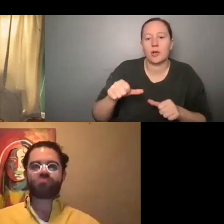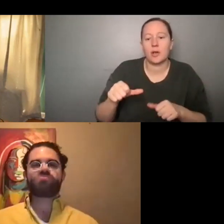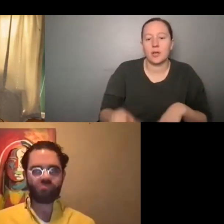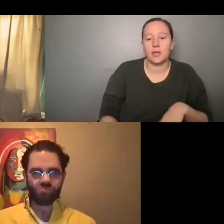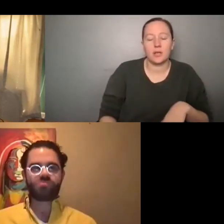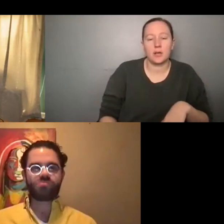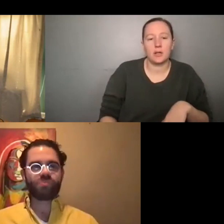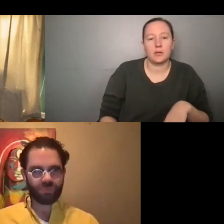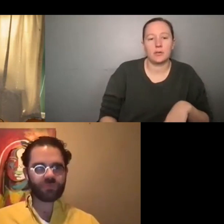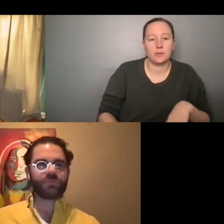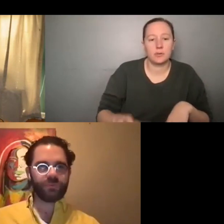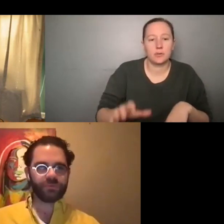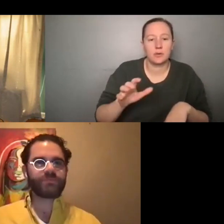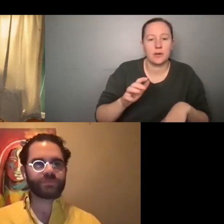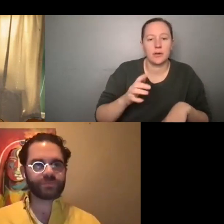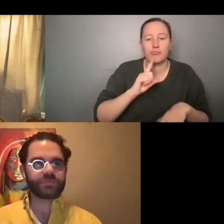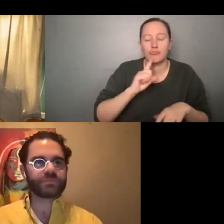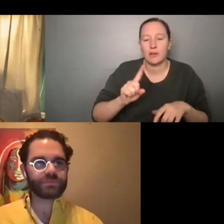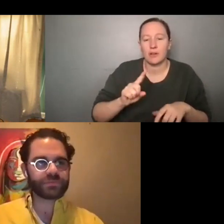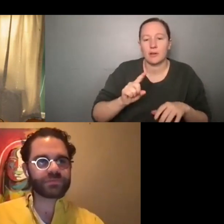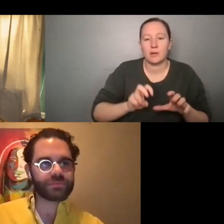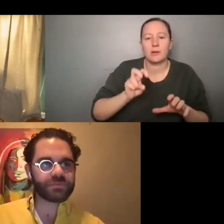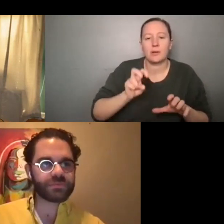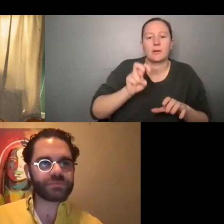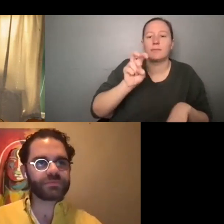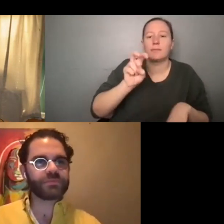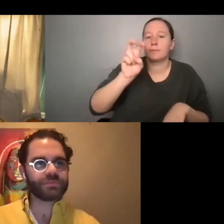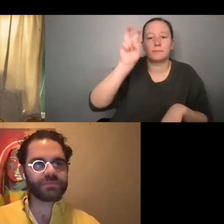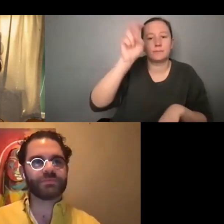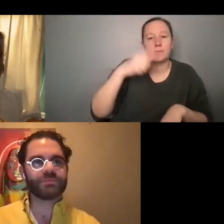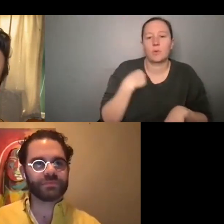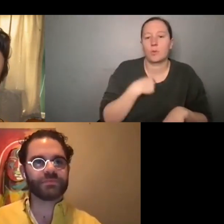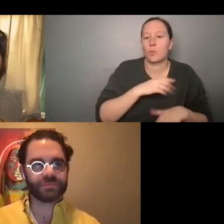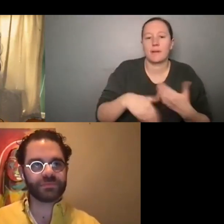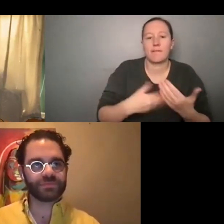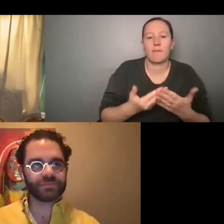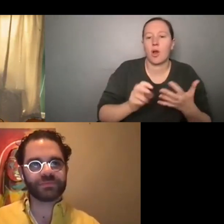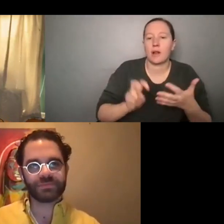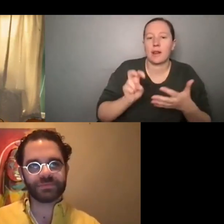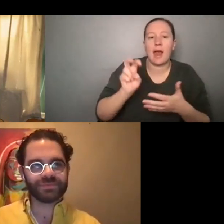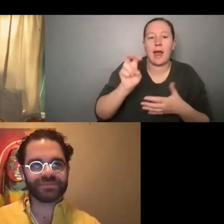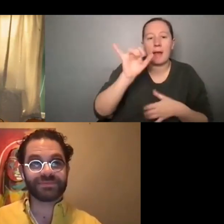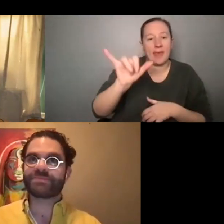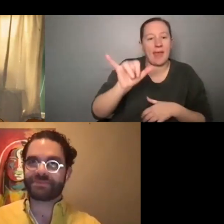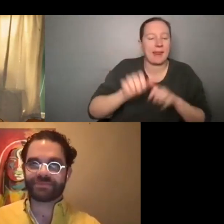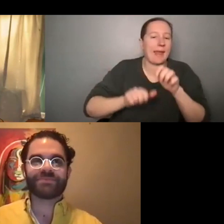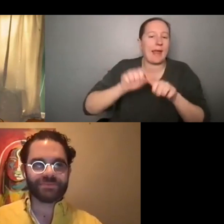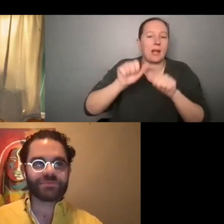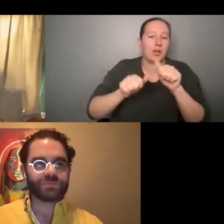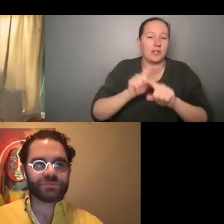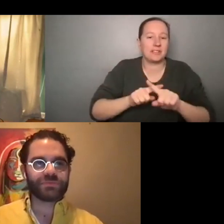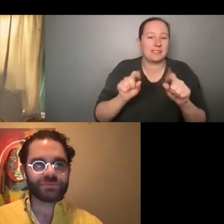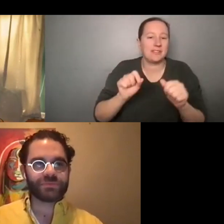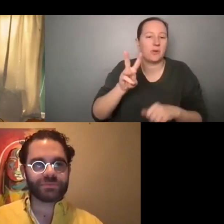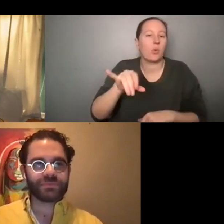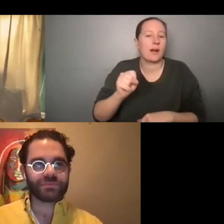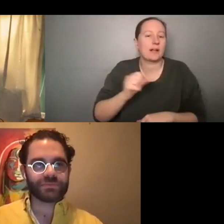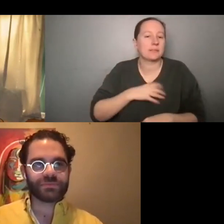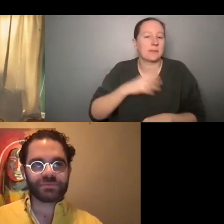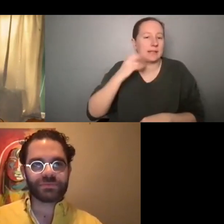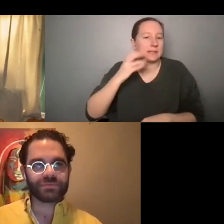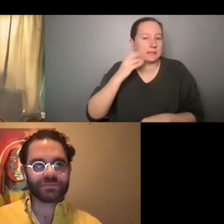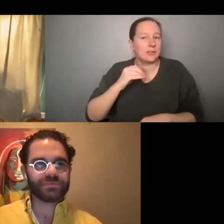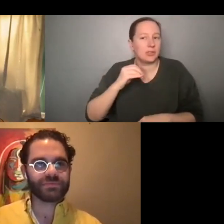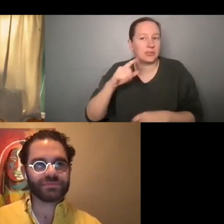climb that ladder because we've all climbed that ladder in different ways. Um, in my experience, at least that's been,